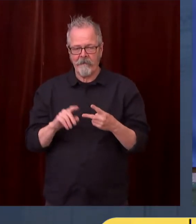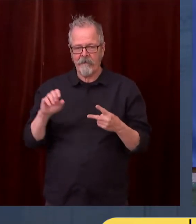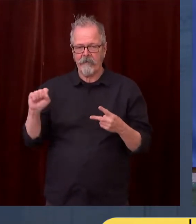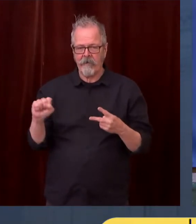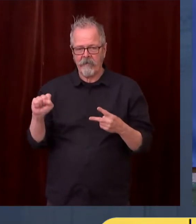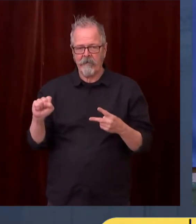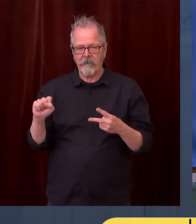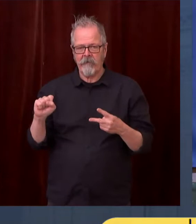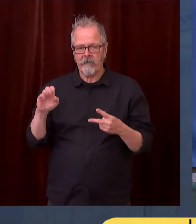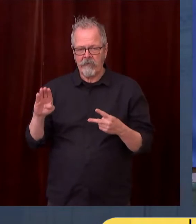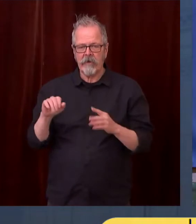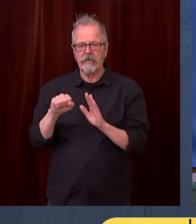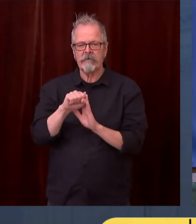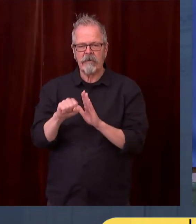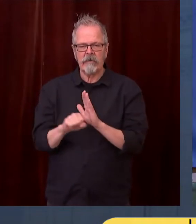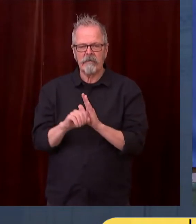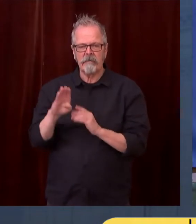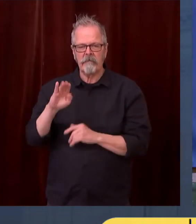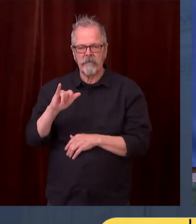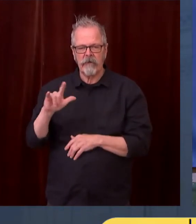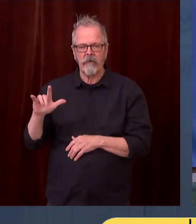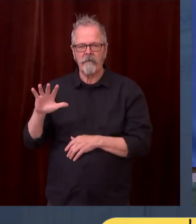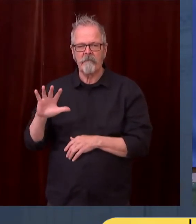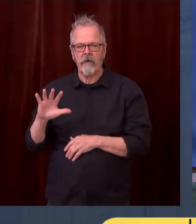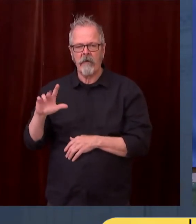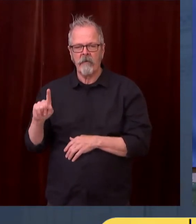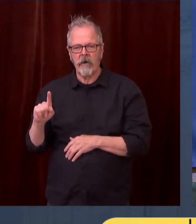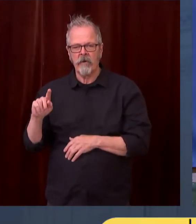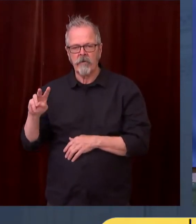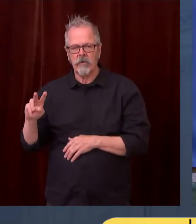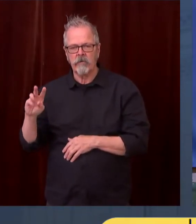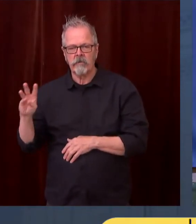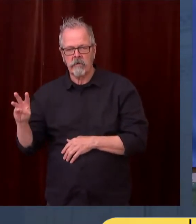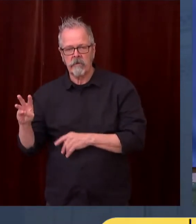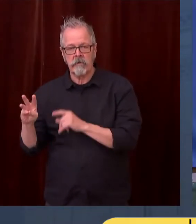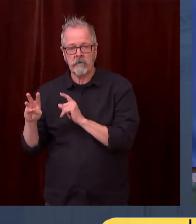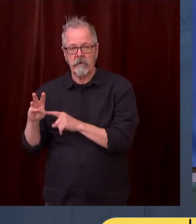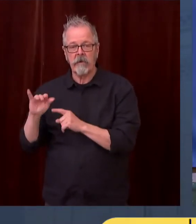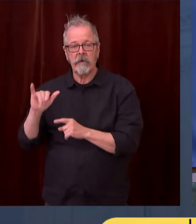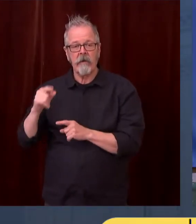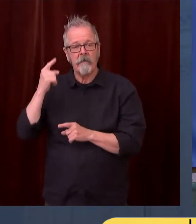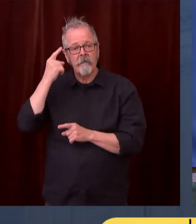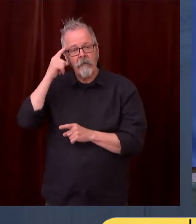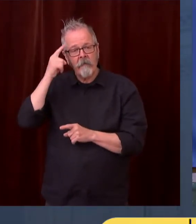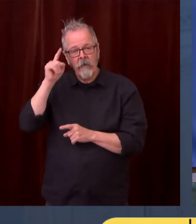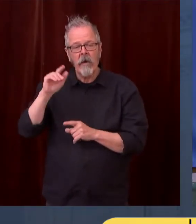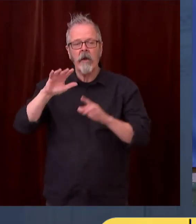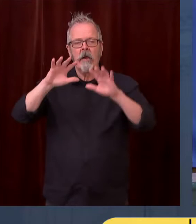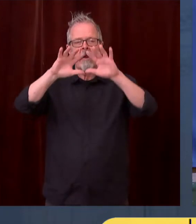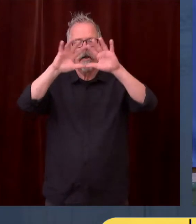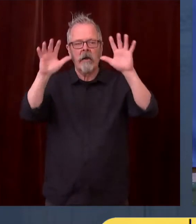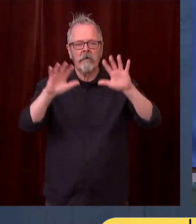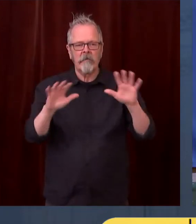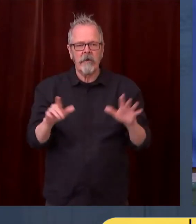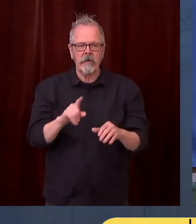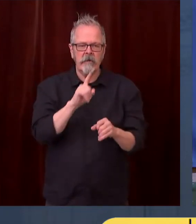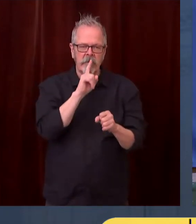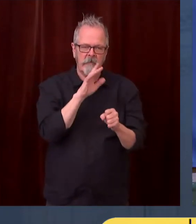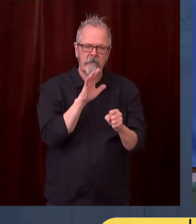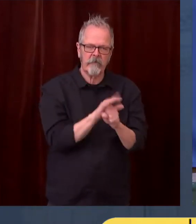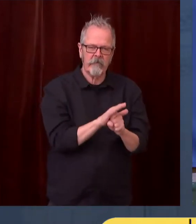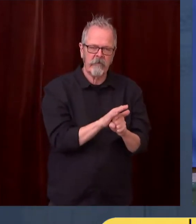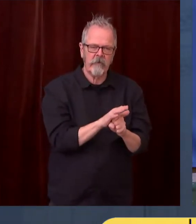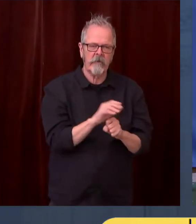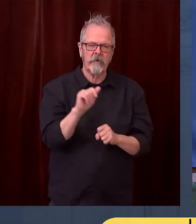bills do. The Clean Fuel Standard attacks our biggest source of climate pollution, and that's transportation,